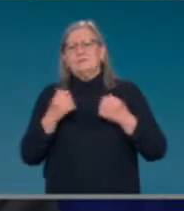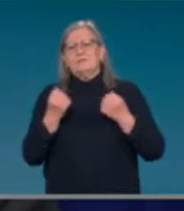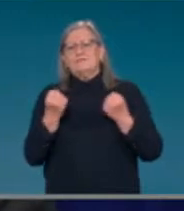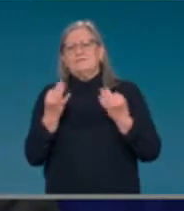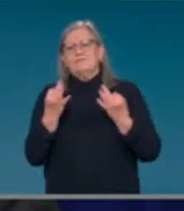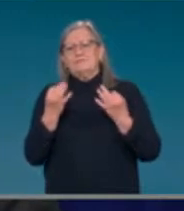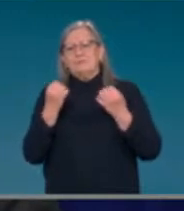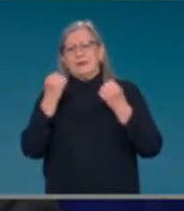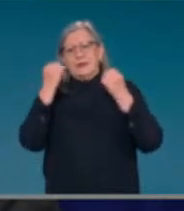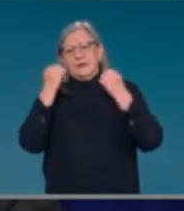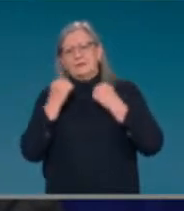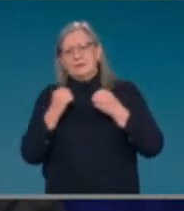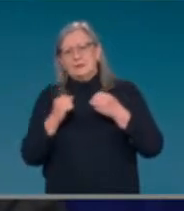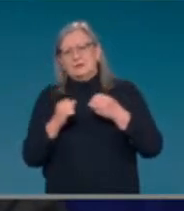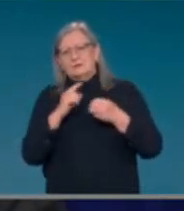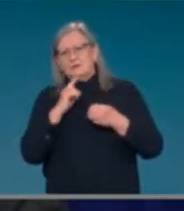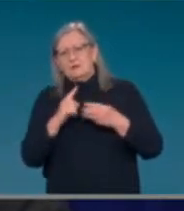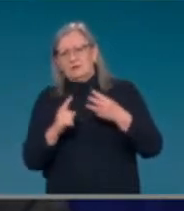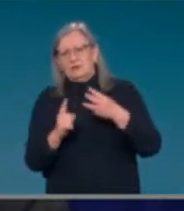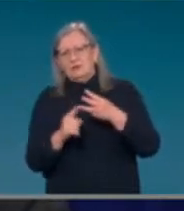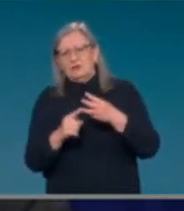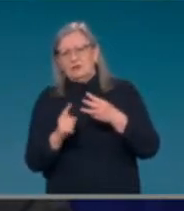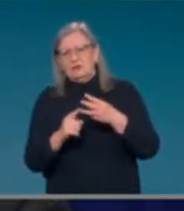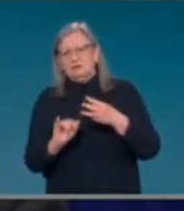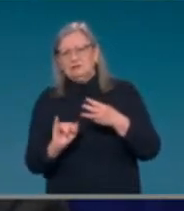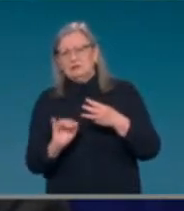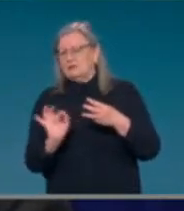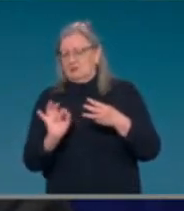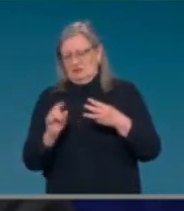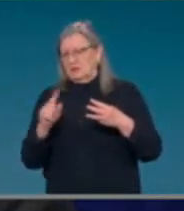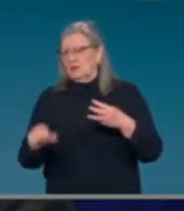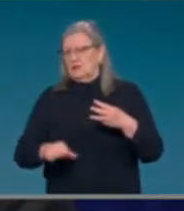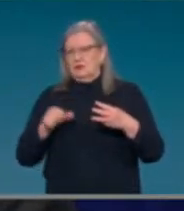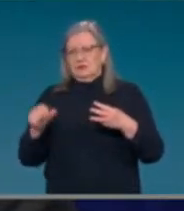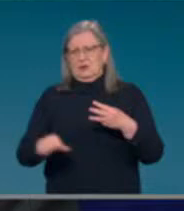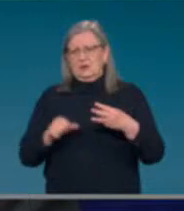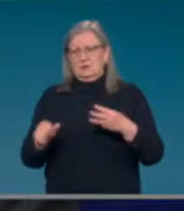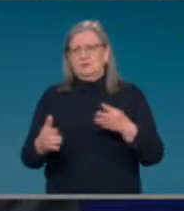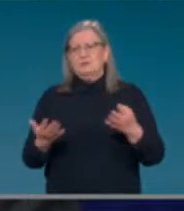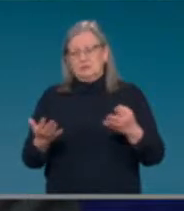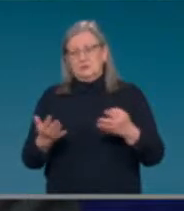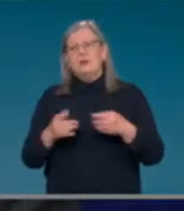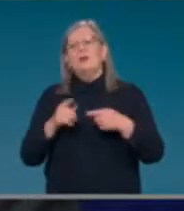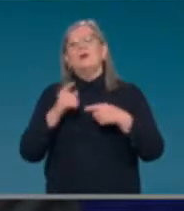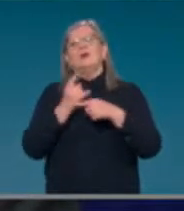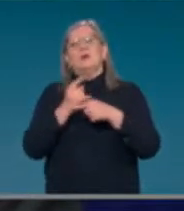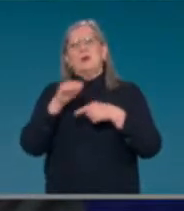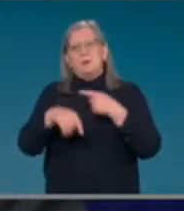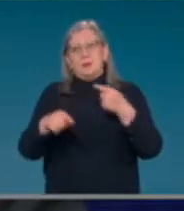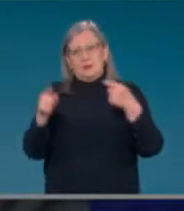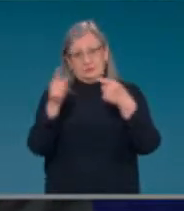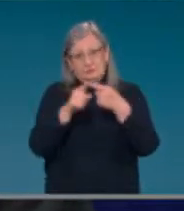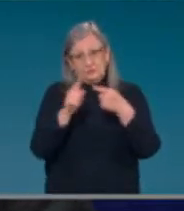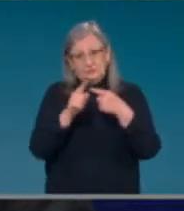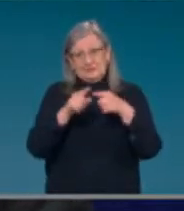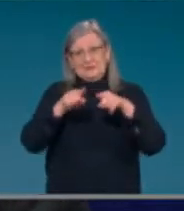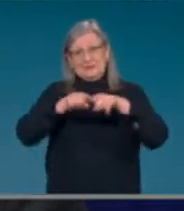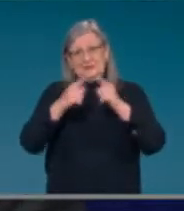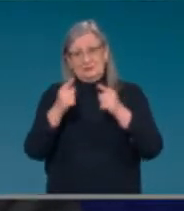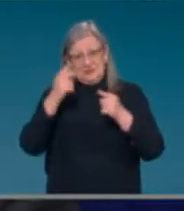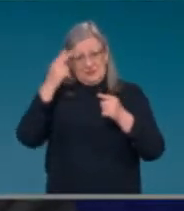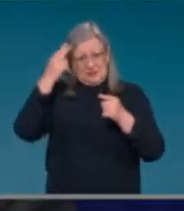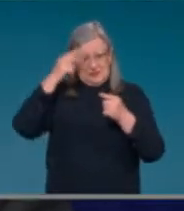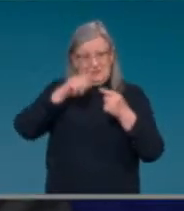use a medical word, contraindicated in pregnancy. On mix and match, we were cautious, again, back in, I think I was asked at